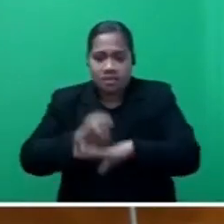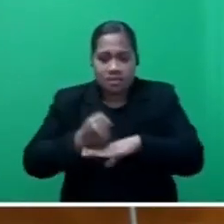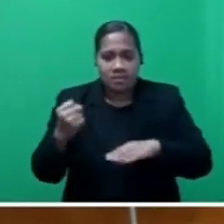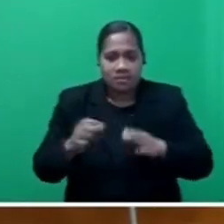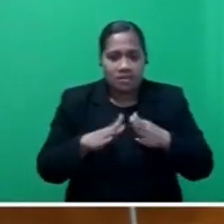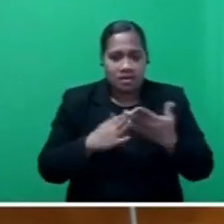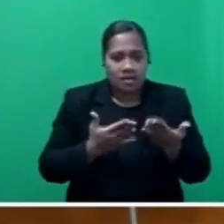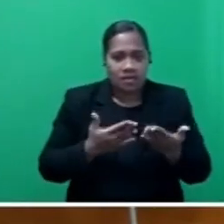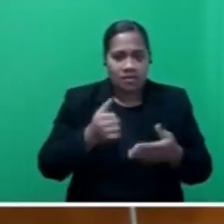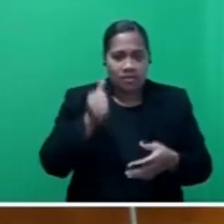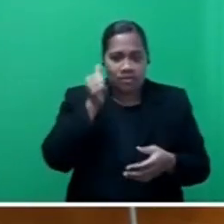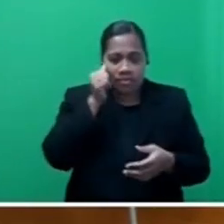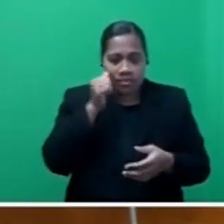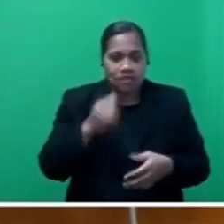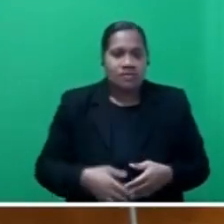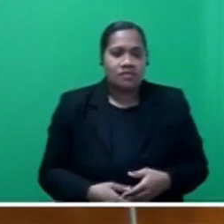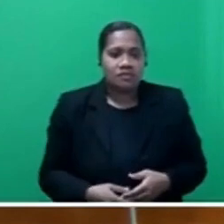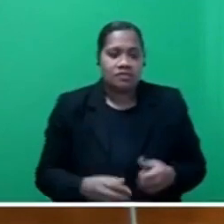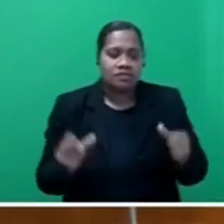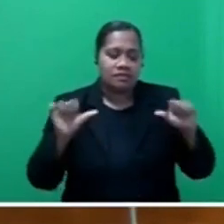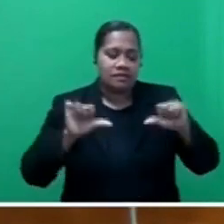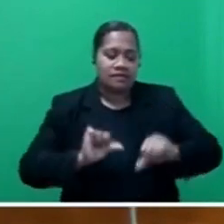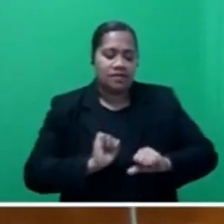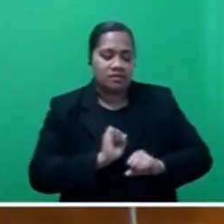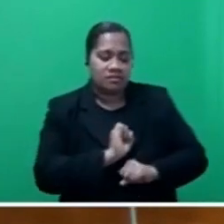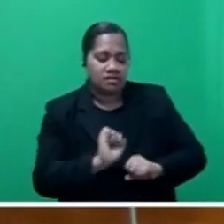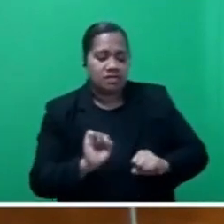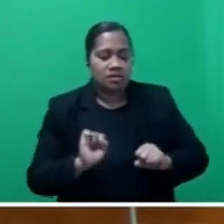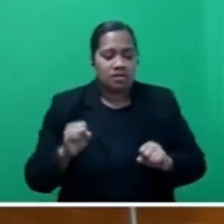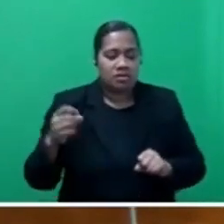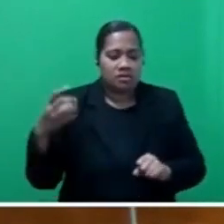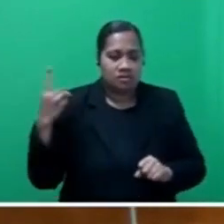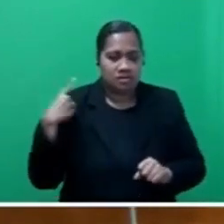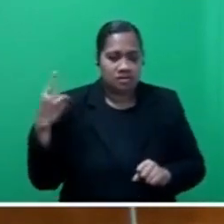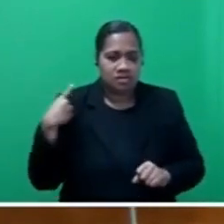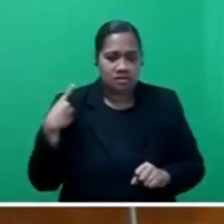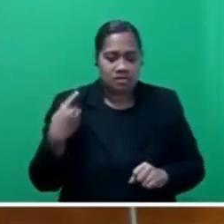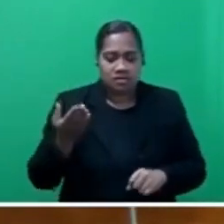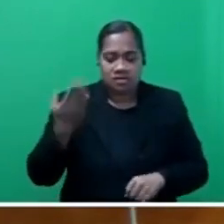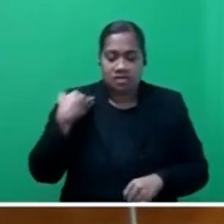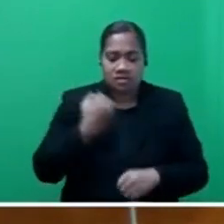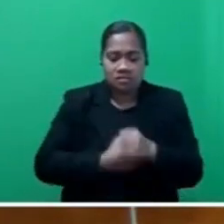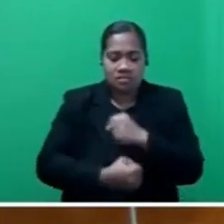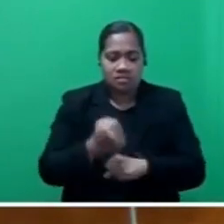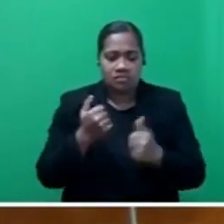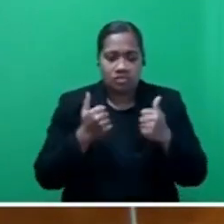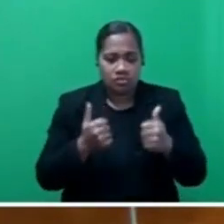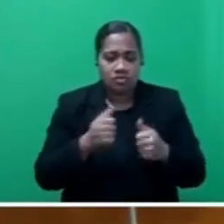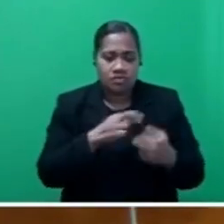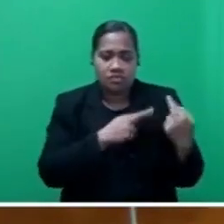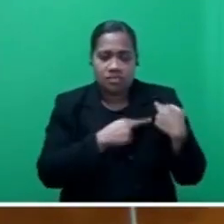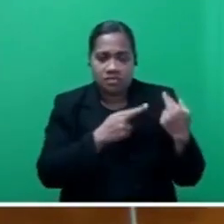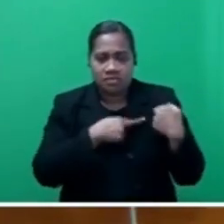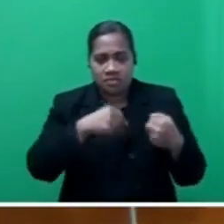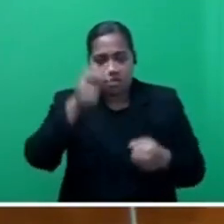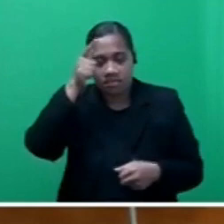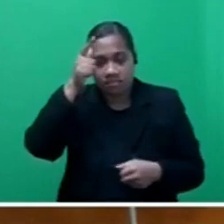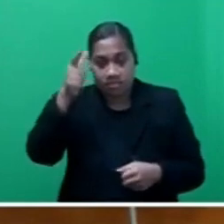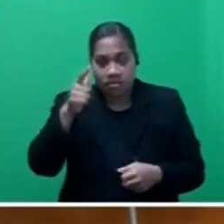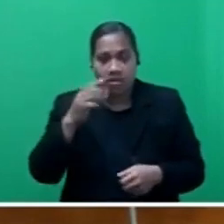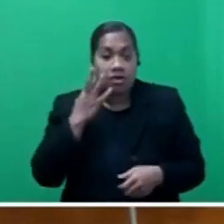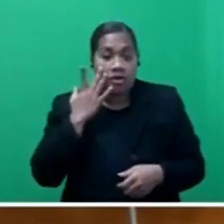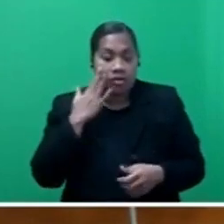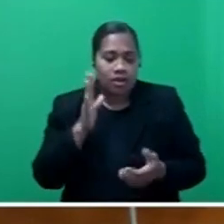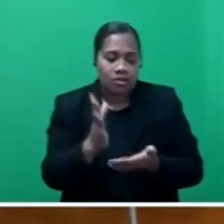in its duty in the past to be a good and responsible employer when it had removed